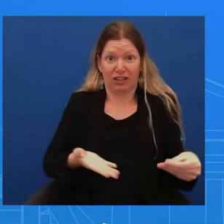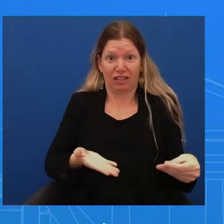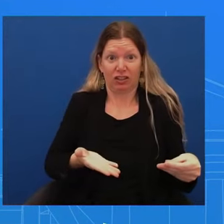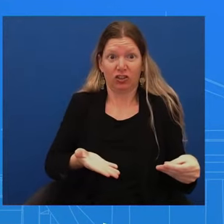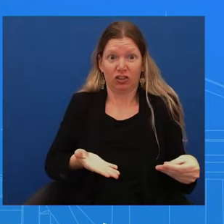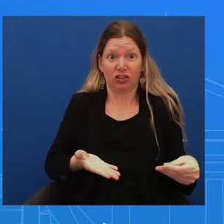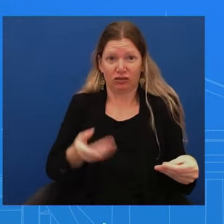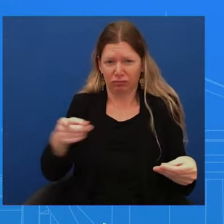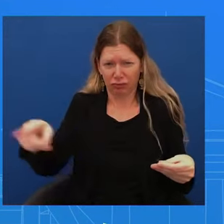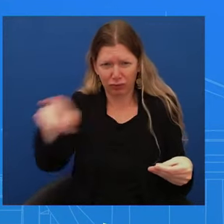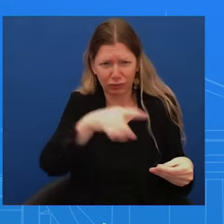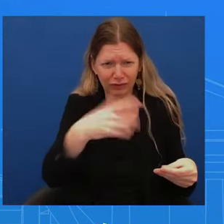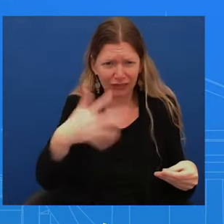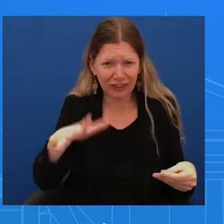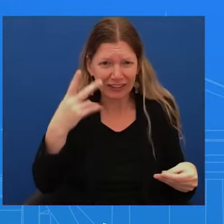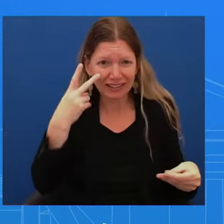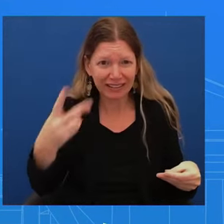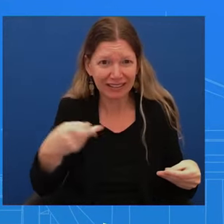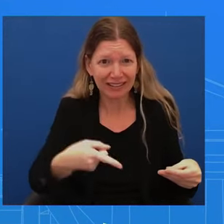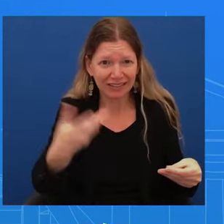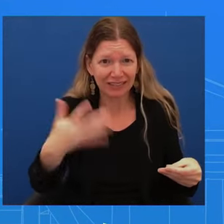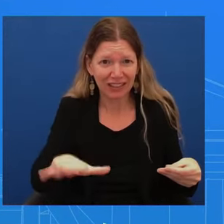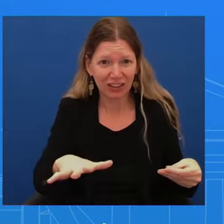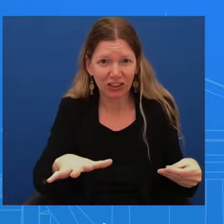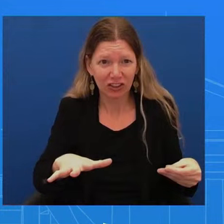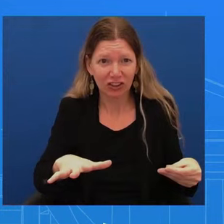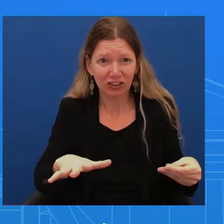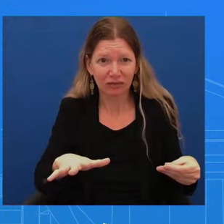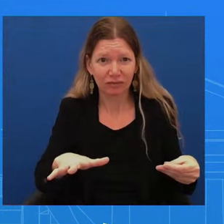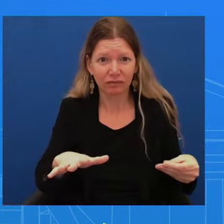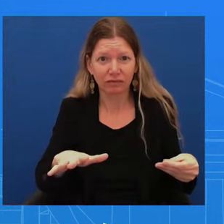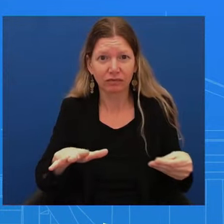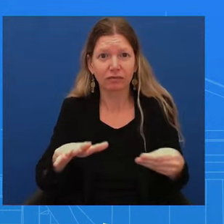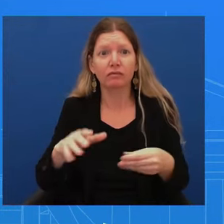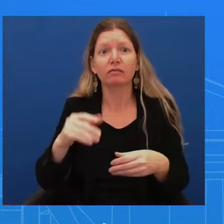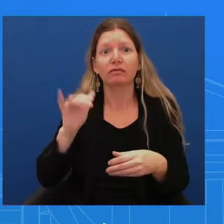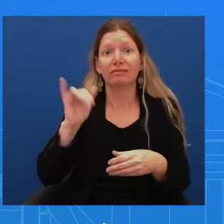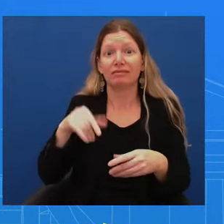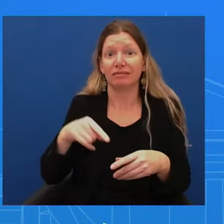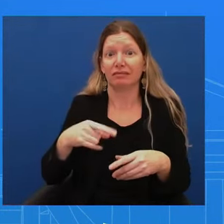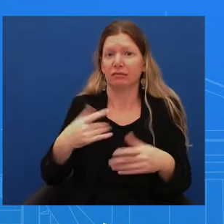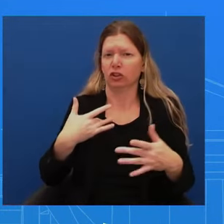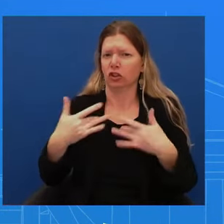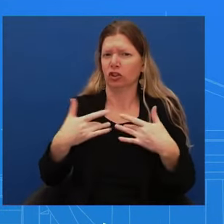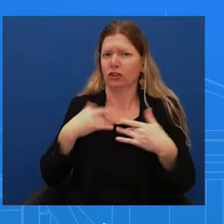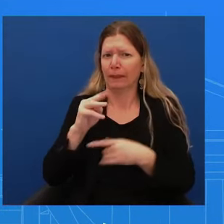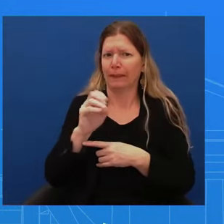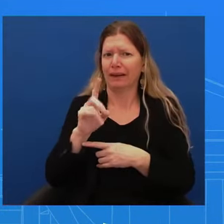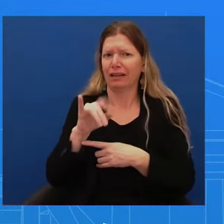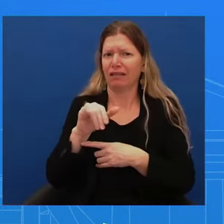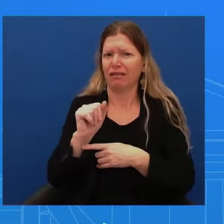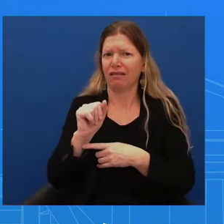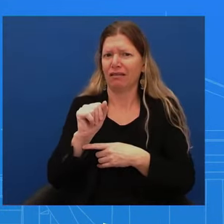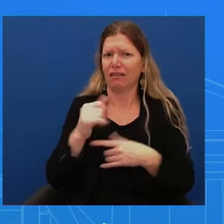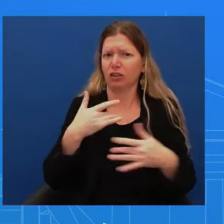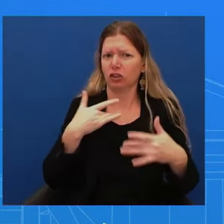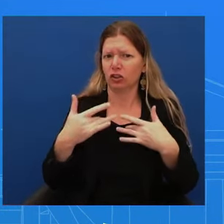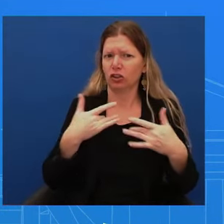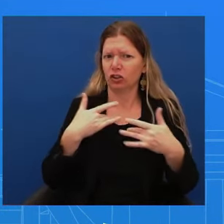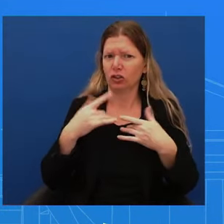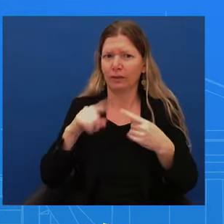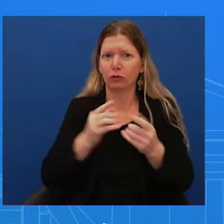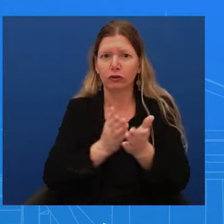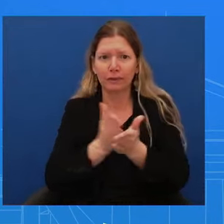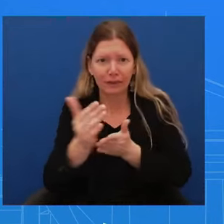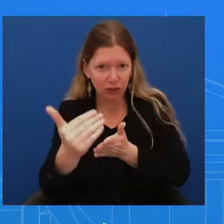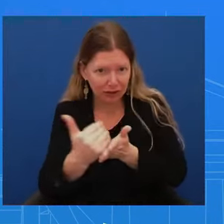and I recognize I could have done a better job ensuring the public was appropriately informed. I commit to doing better. But it is